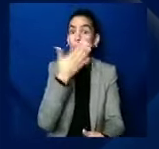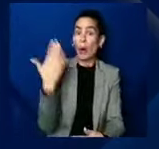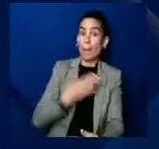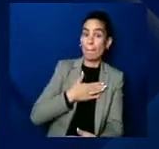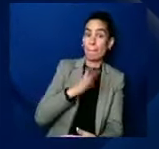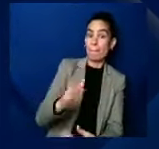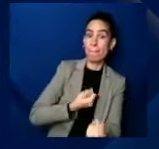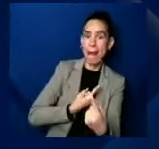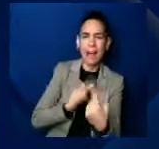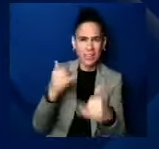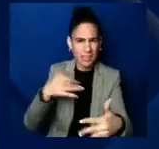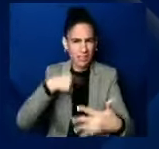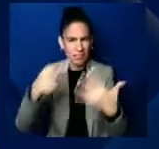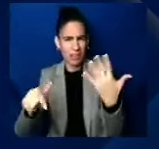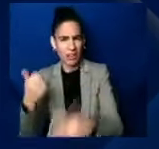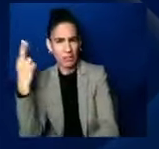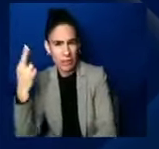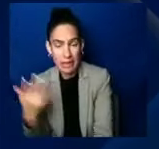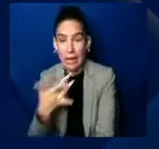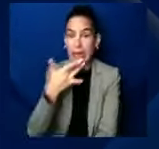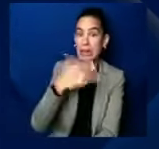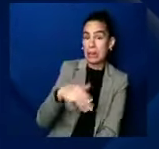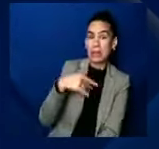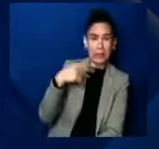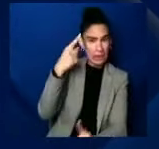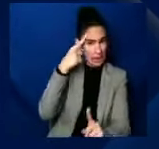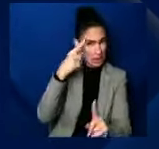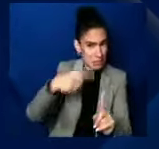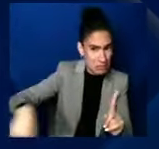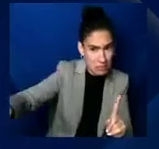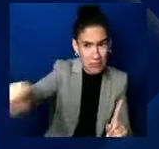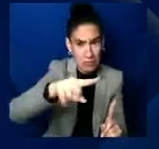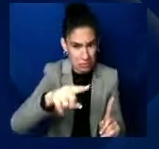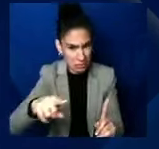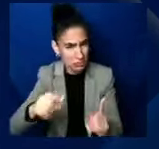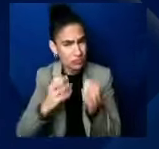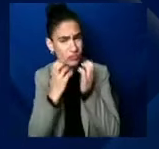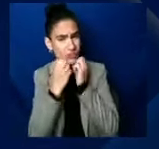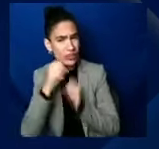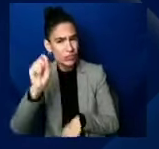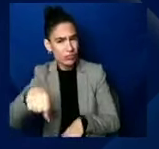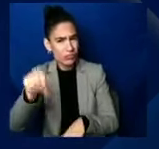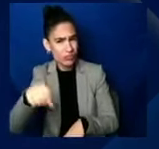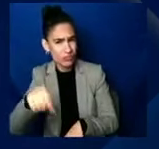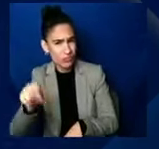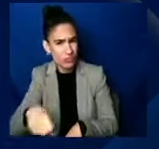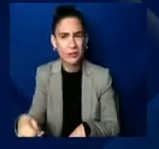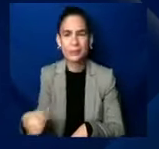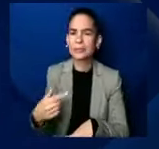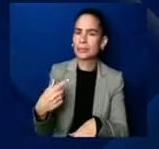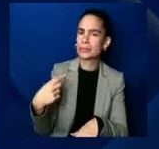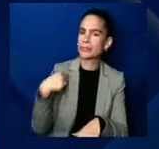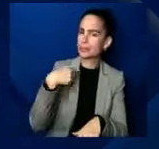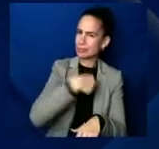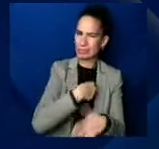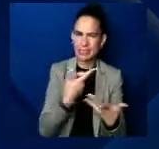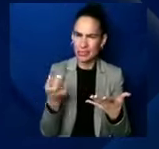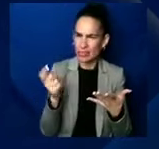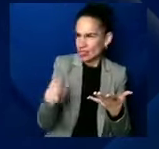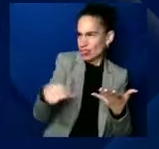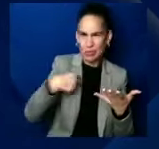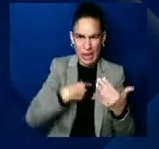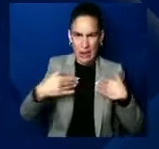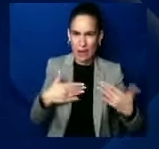of the people listening actually do care. And, and this is something that we have every right to, to fight for just as loudly, even though it doesn't affect us.